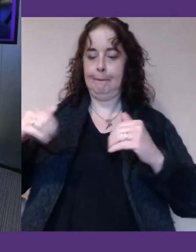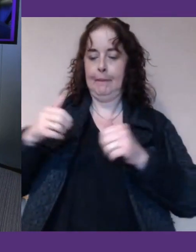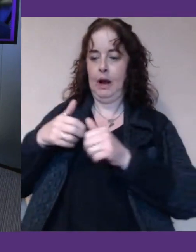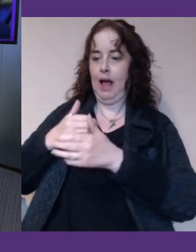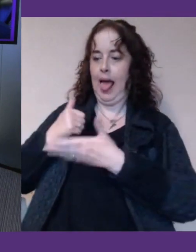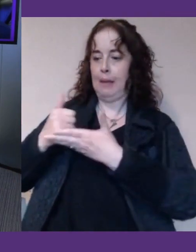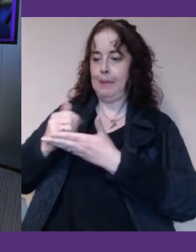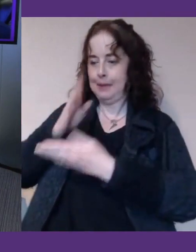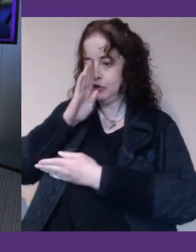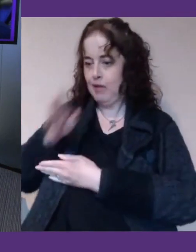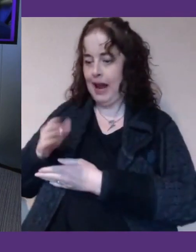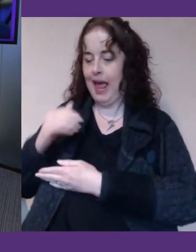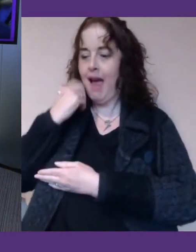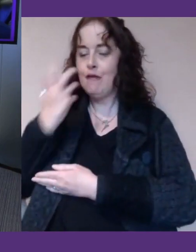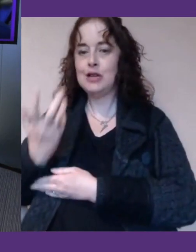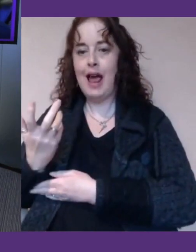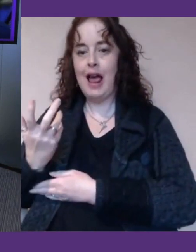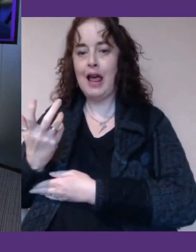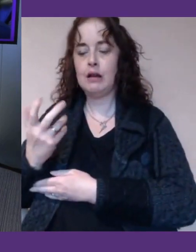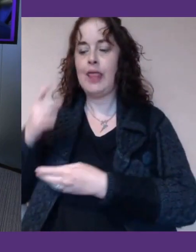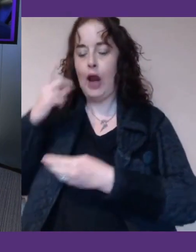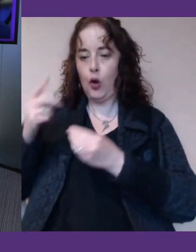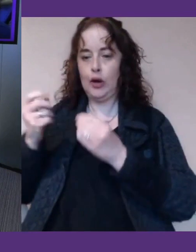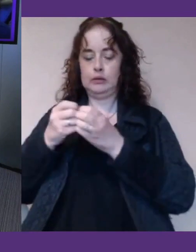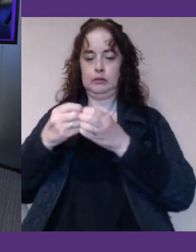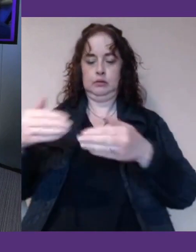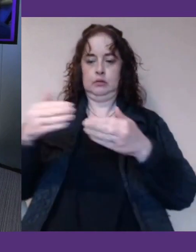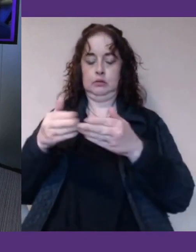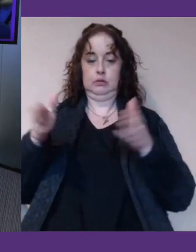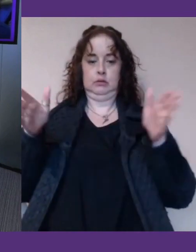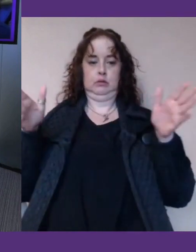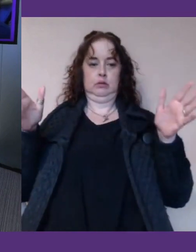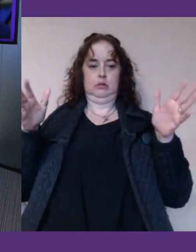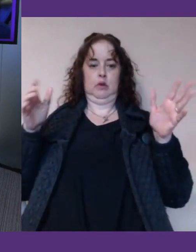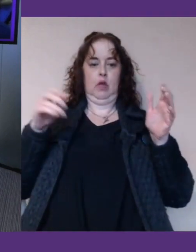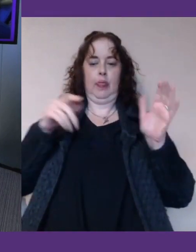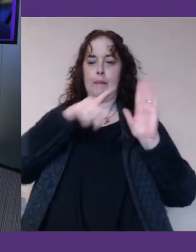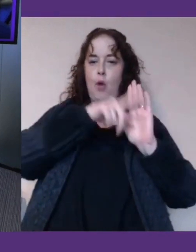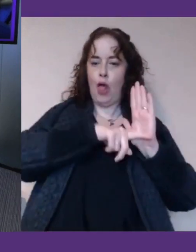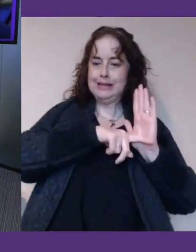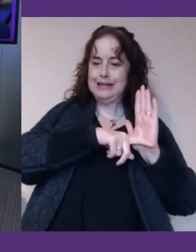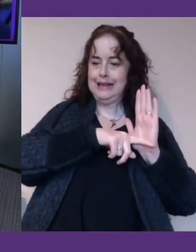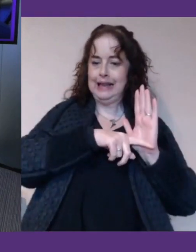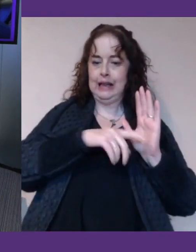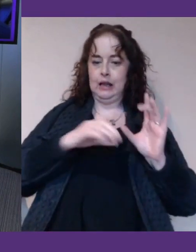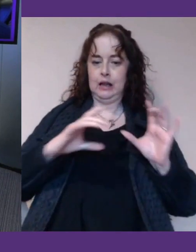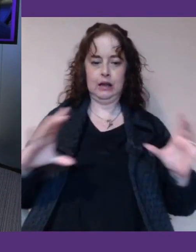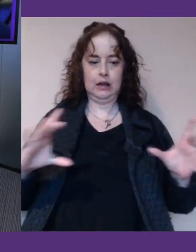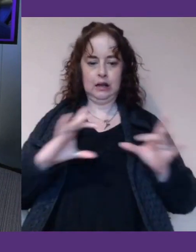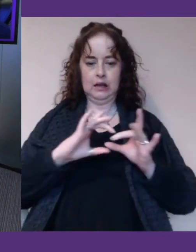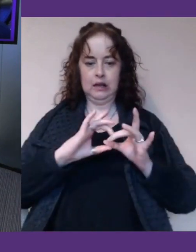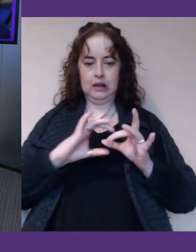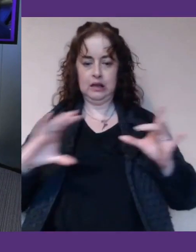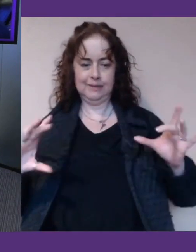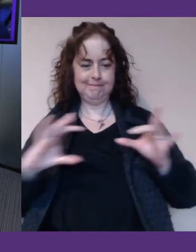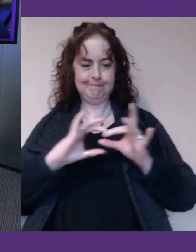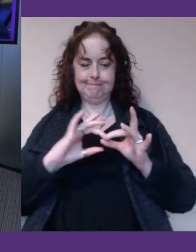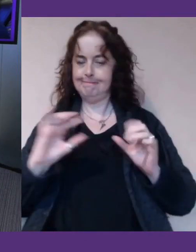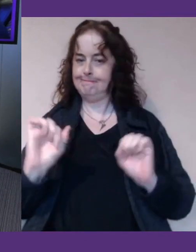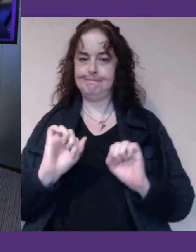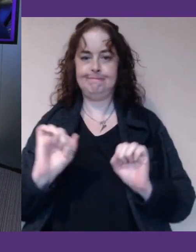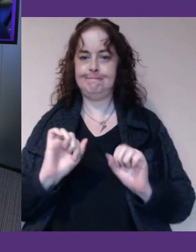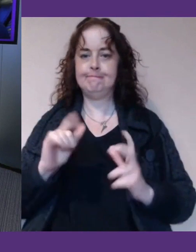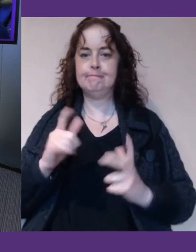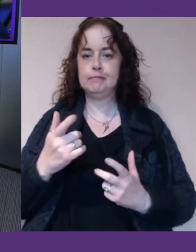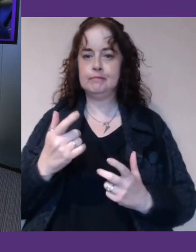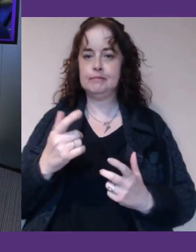-day sense and looking at this big picture of all the policy going on, there's a big gap there. Celia, you presumably sit in the middle of that gap